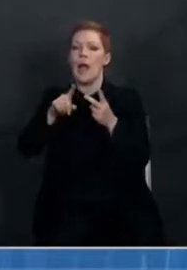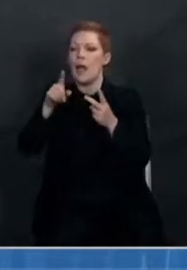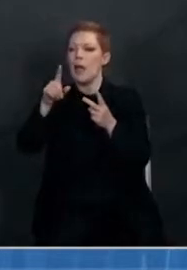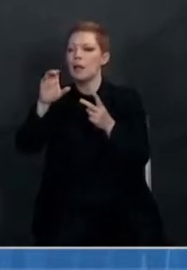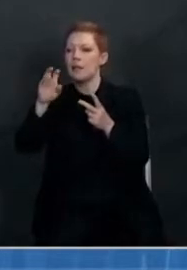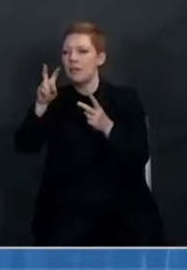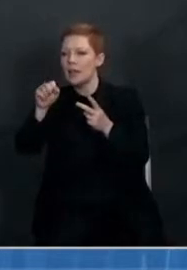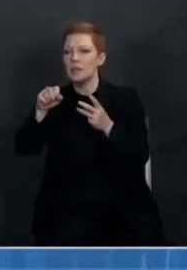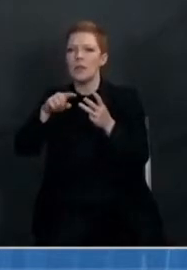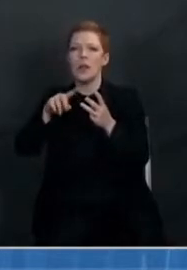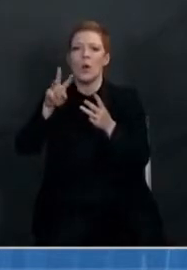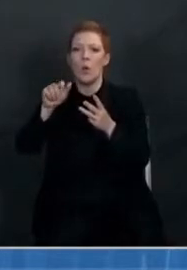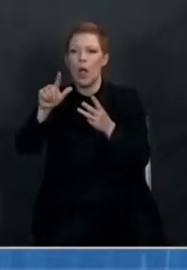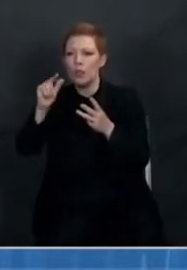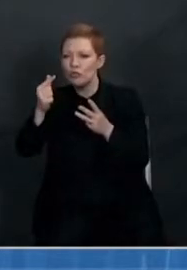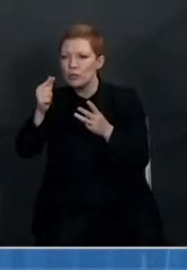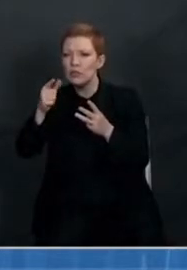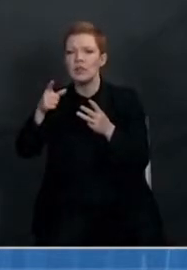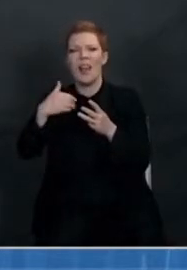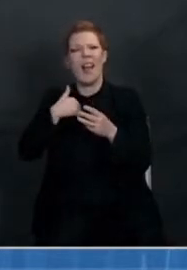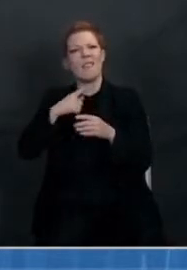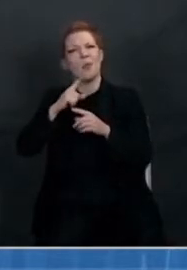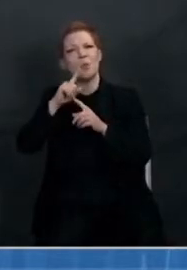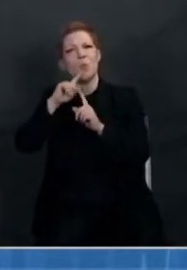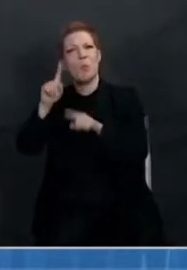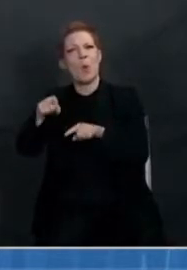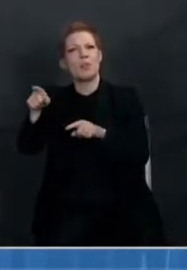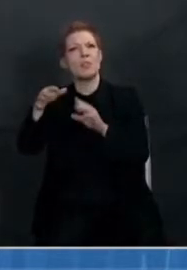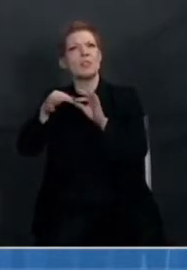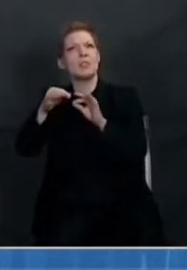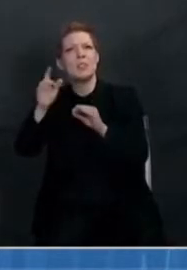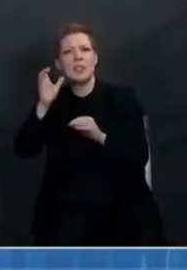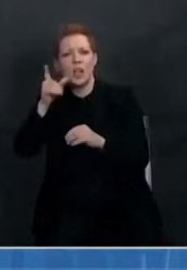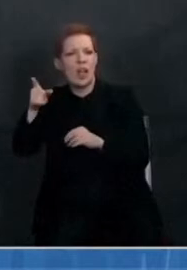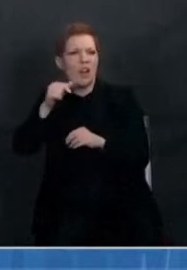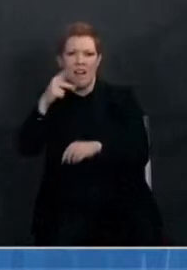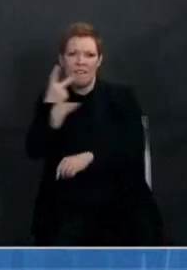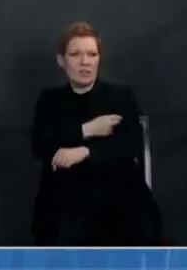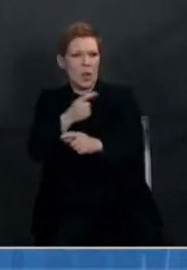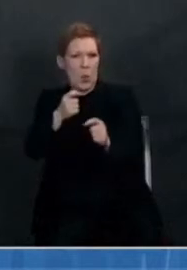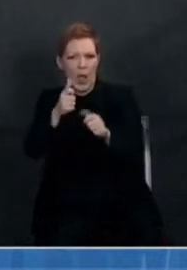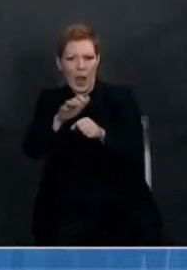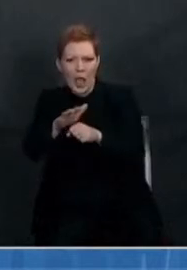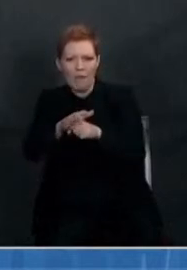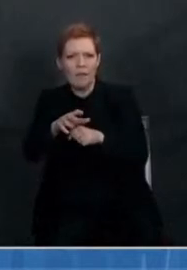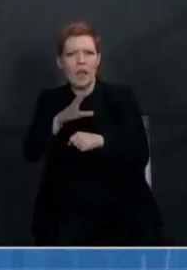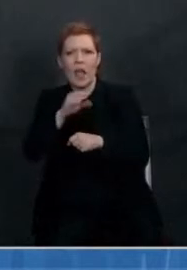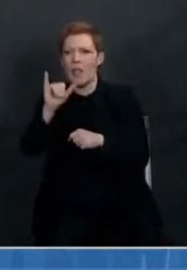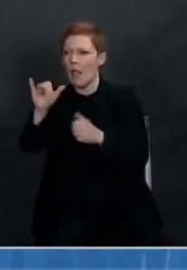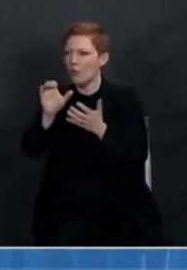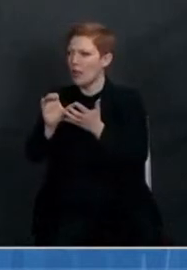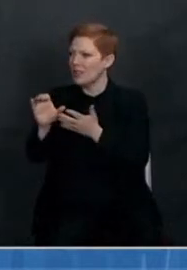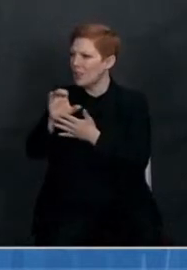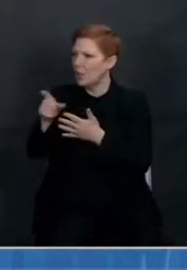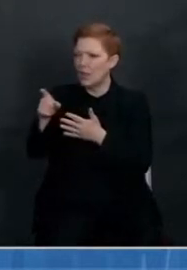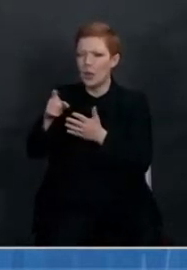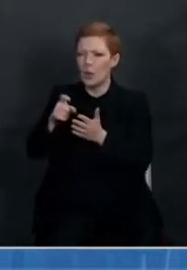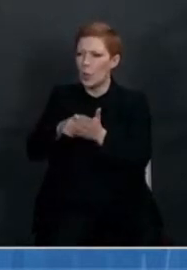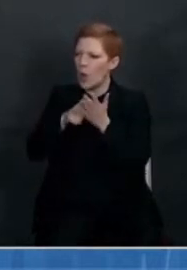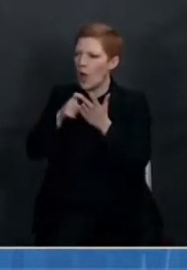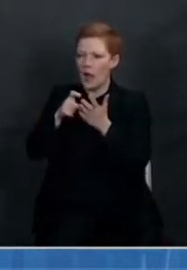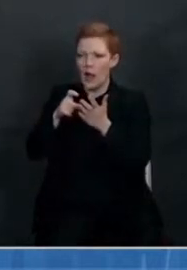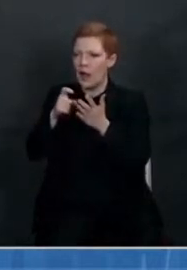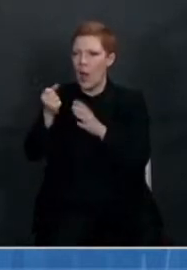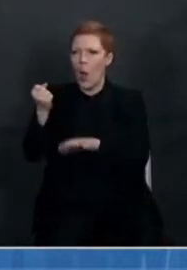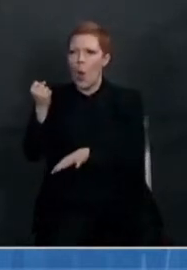reports out there, everything from they're not vaccinating it quick enough to the criteria is causing them to hold off too many on the